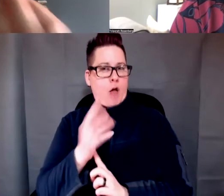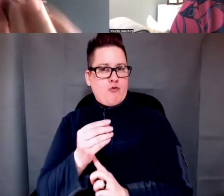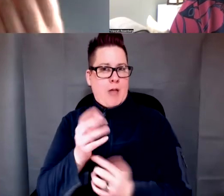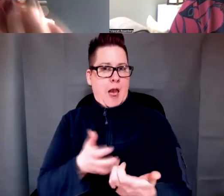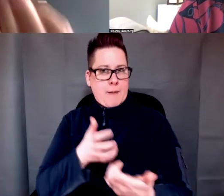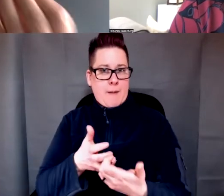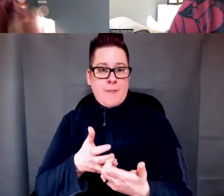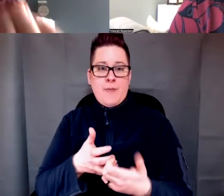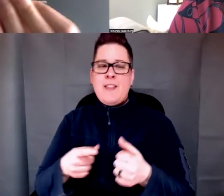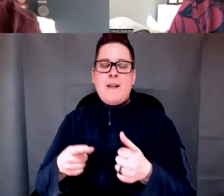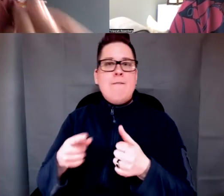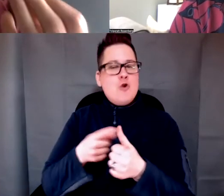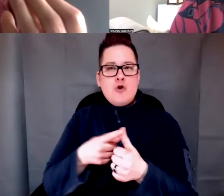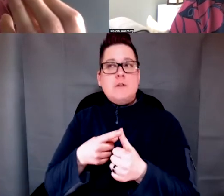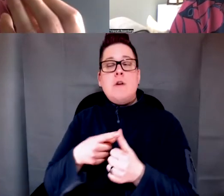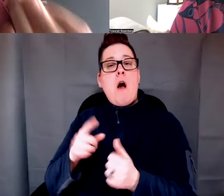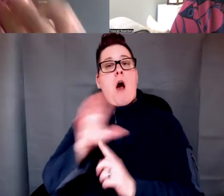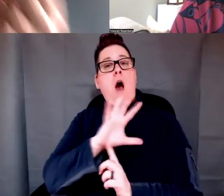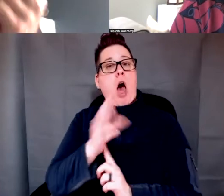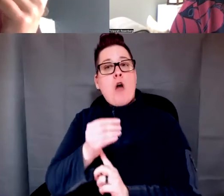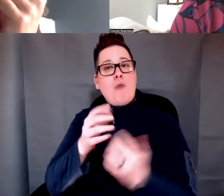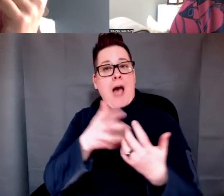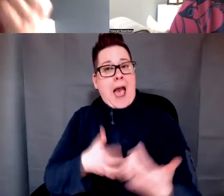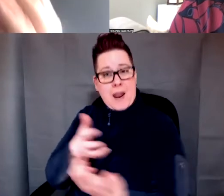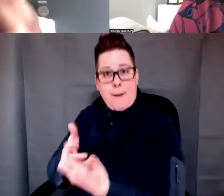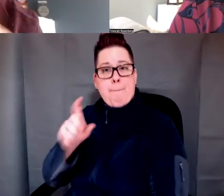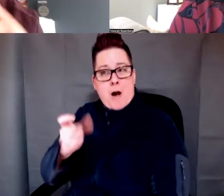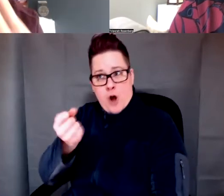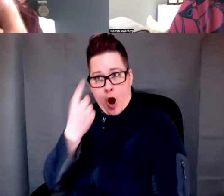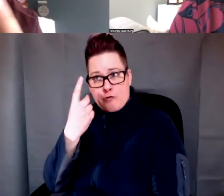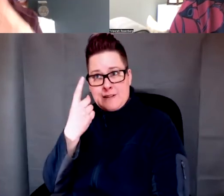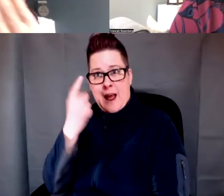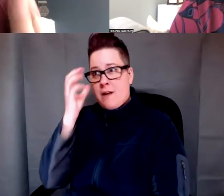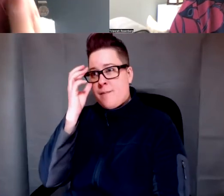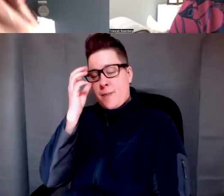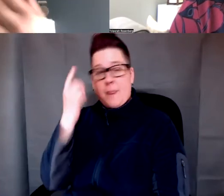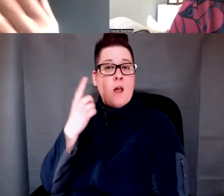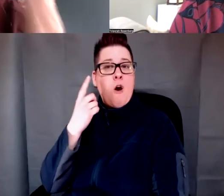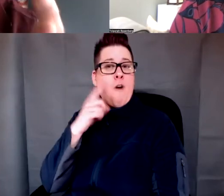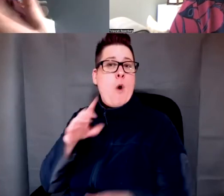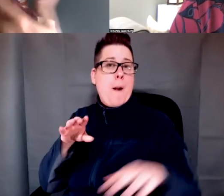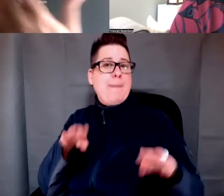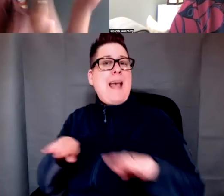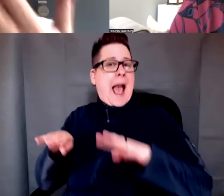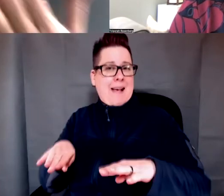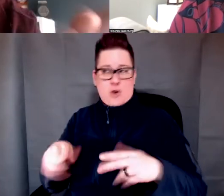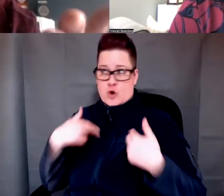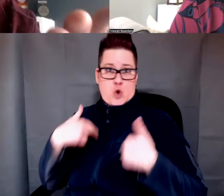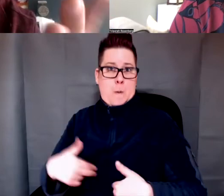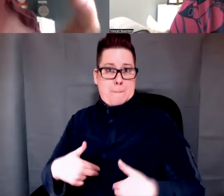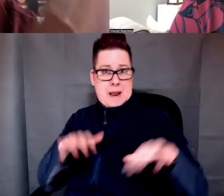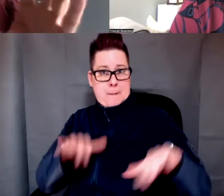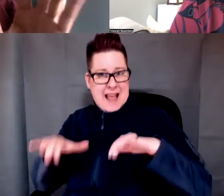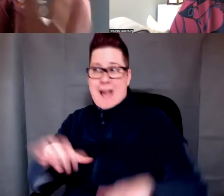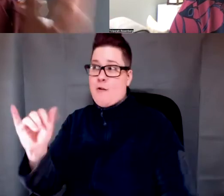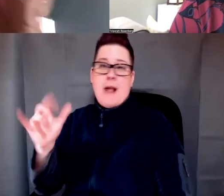as clinicians, the essence of cultural adaptation is that we understand that for behavioral phenomena in the world across humans, for example, parenting,